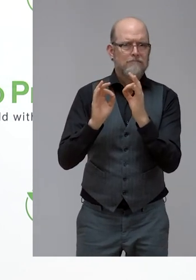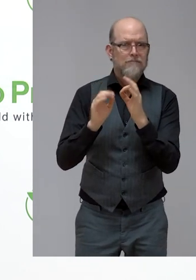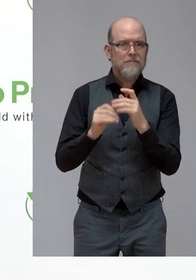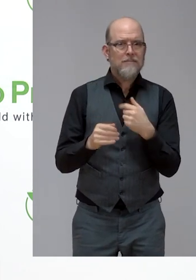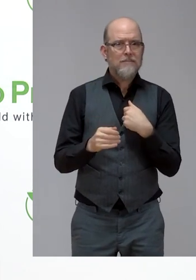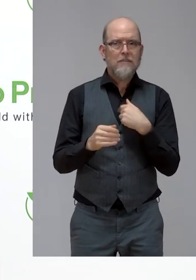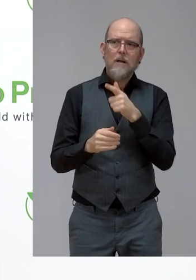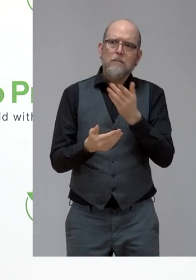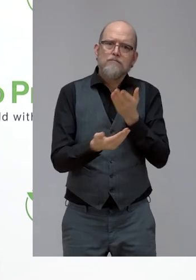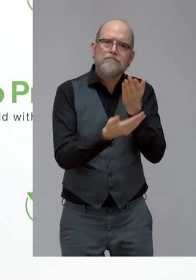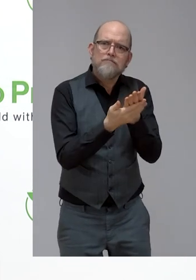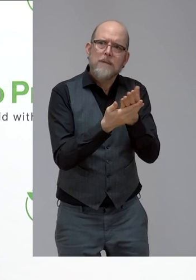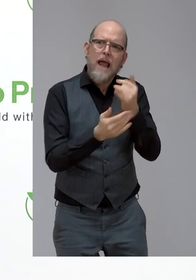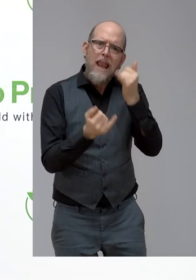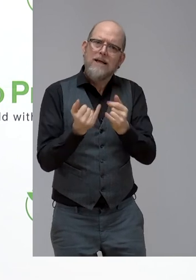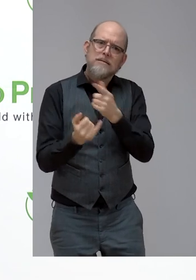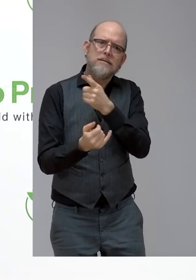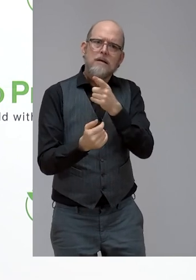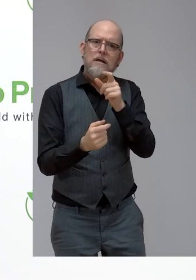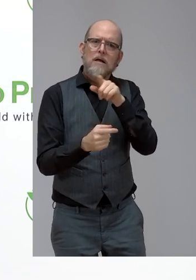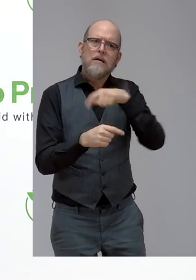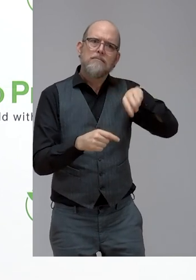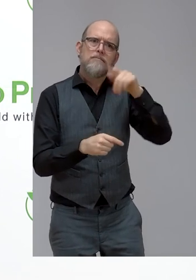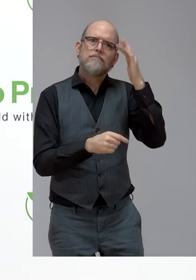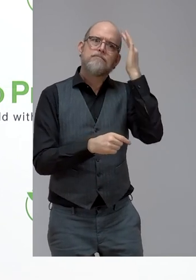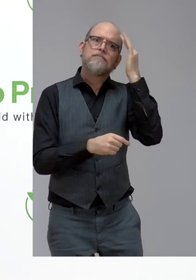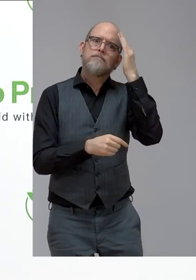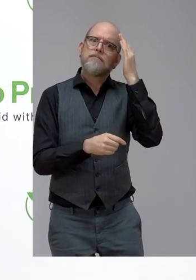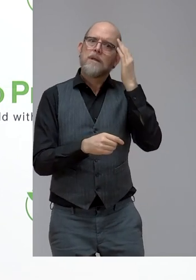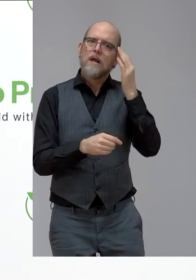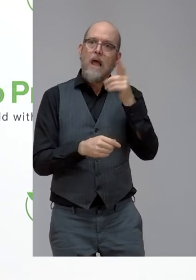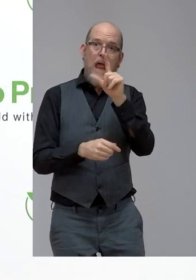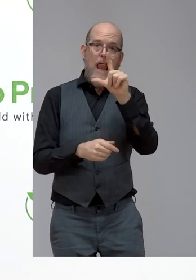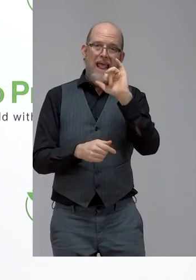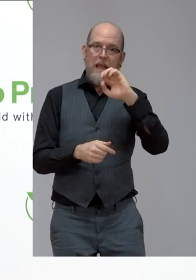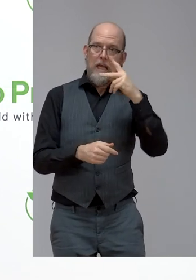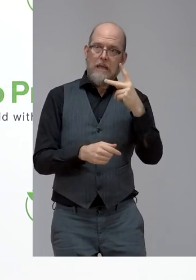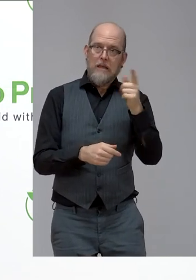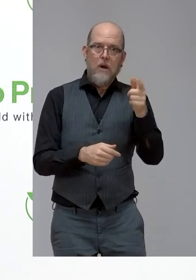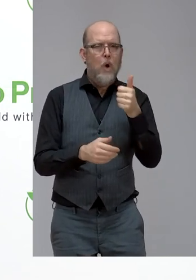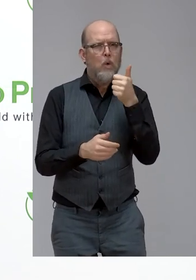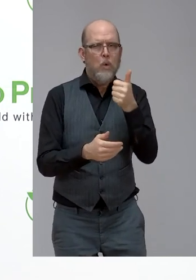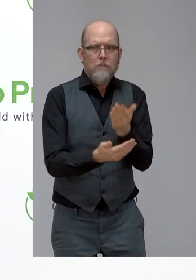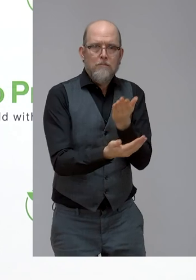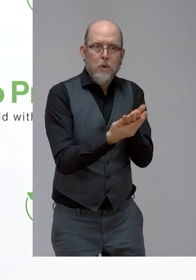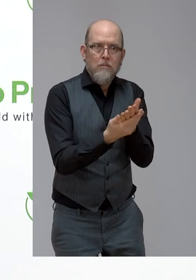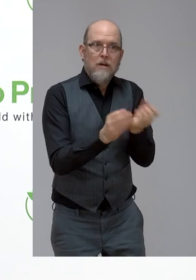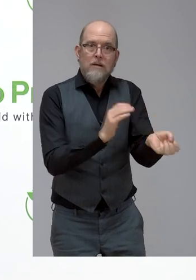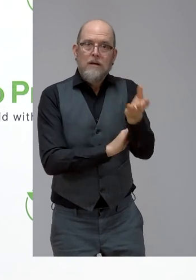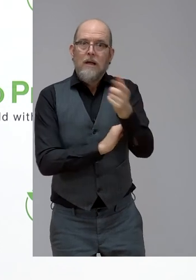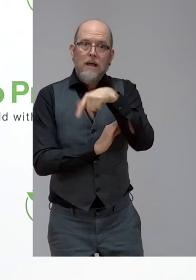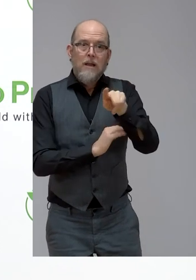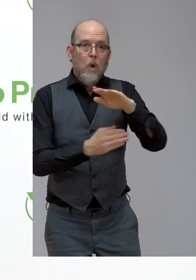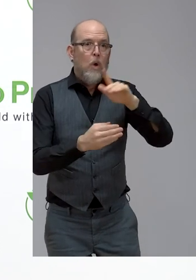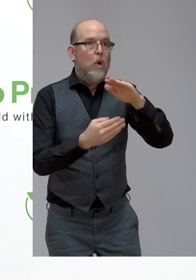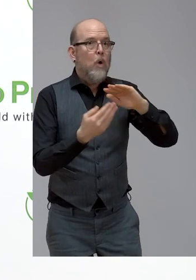to post the link to this great report in the community wall of the Zero Project conference